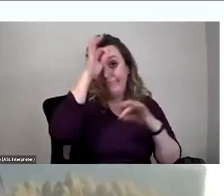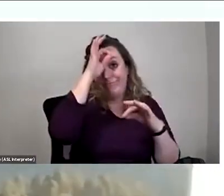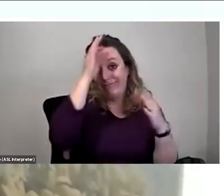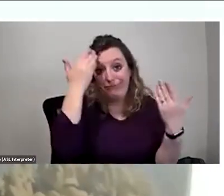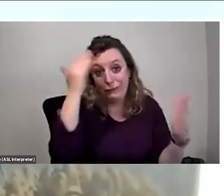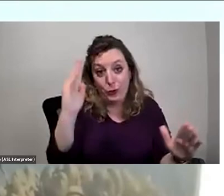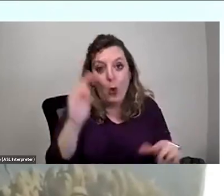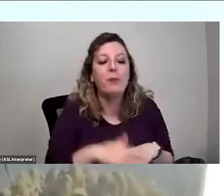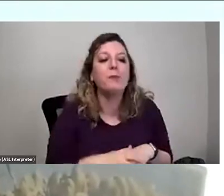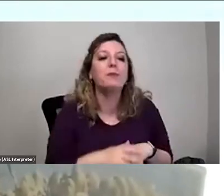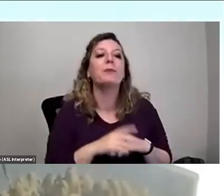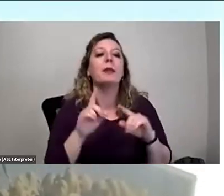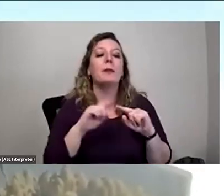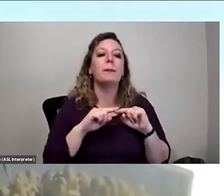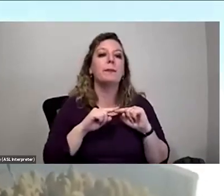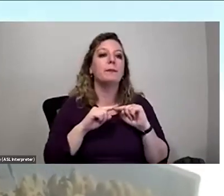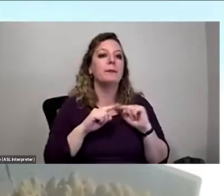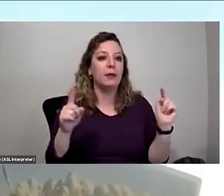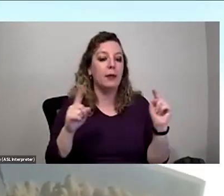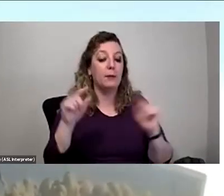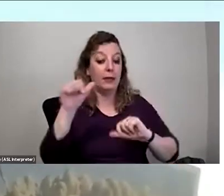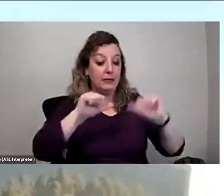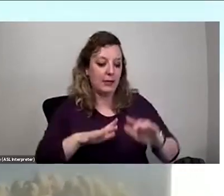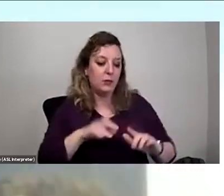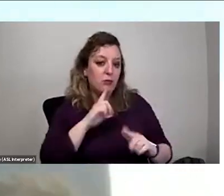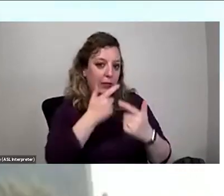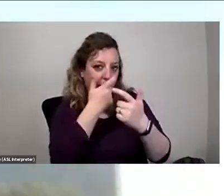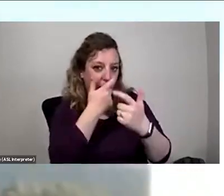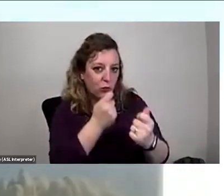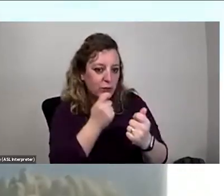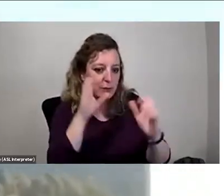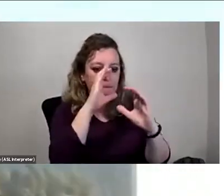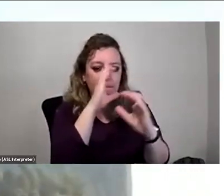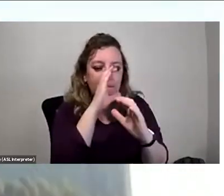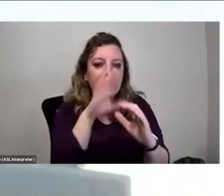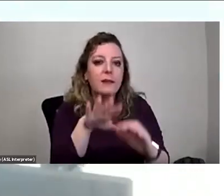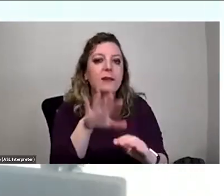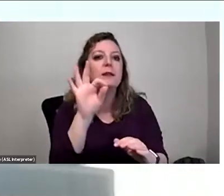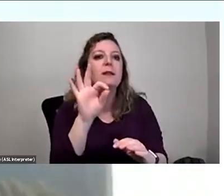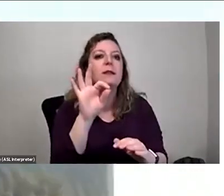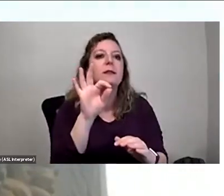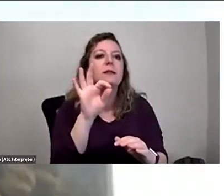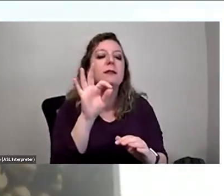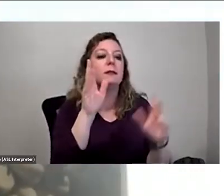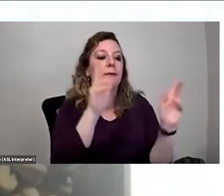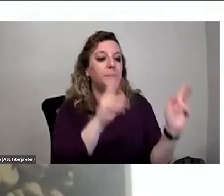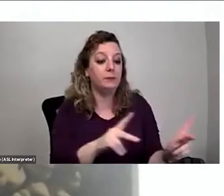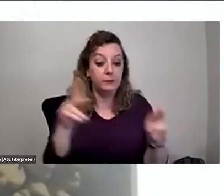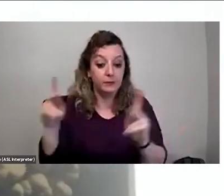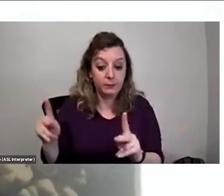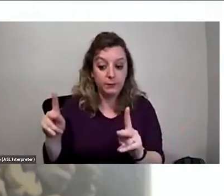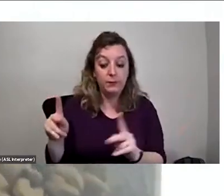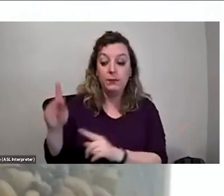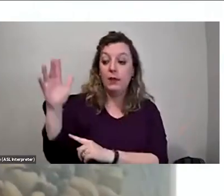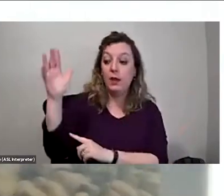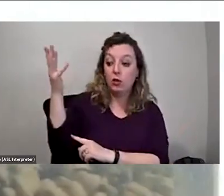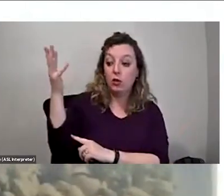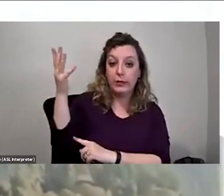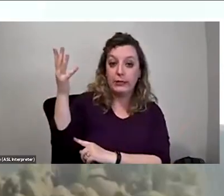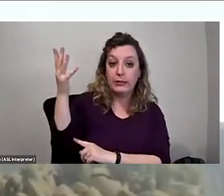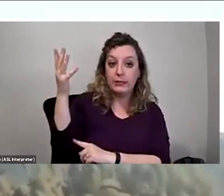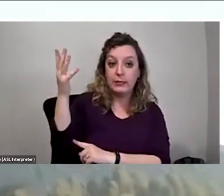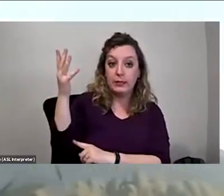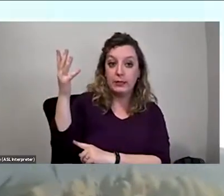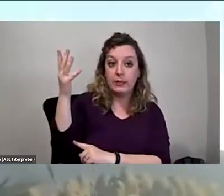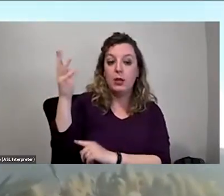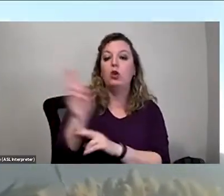but the, the thing that scientists are really interested in looking at is the proportion of Joshua trees that are reproducing via